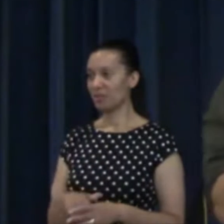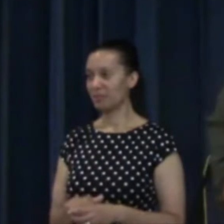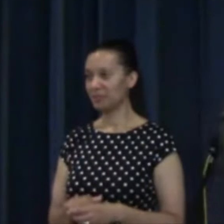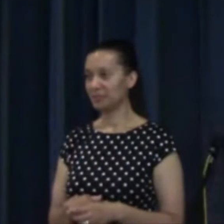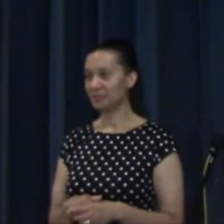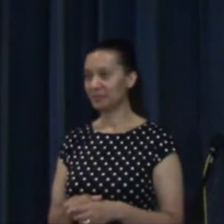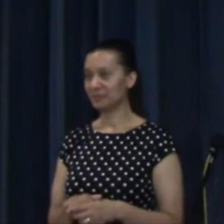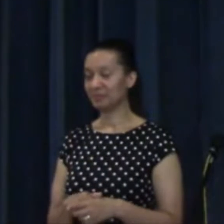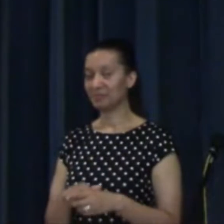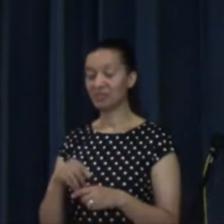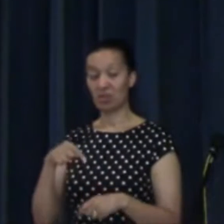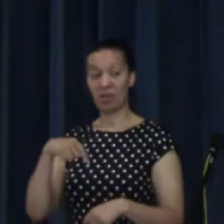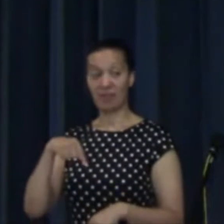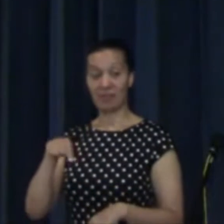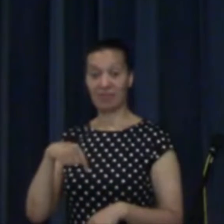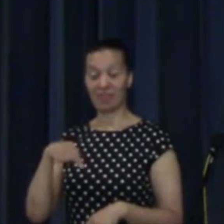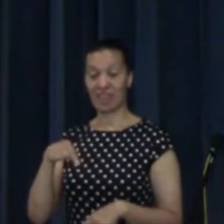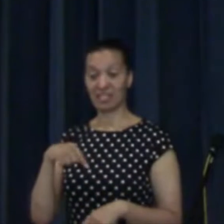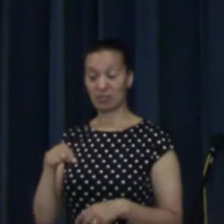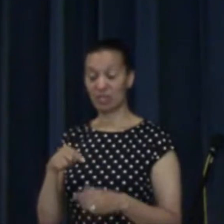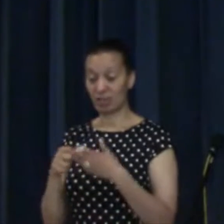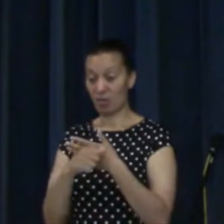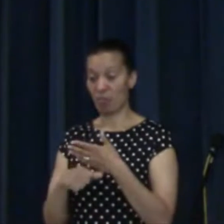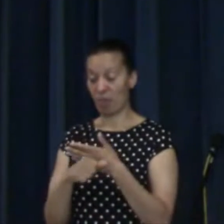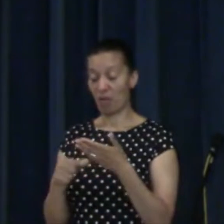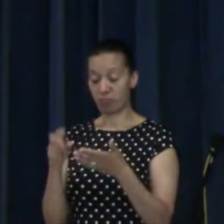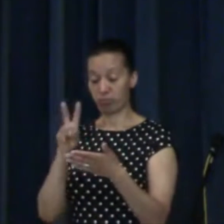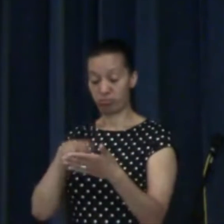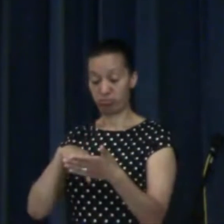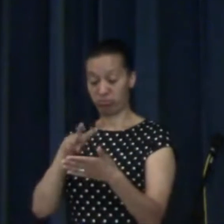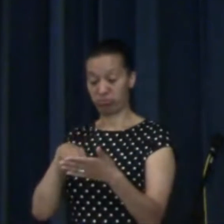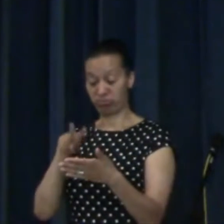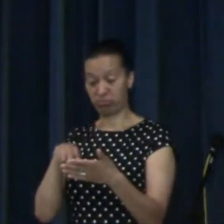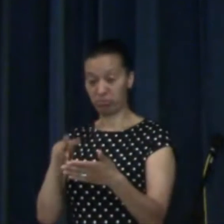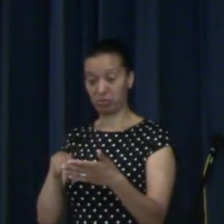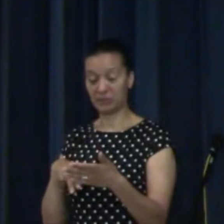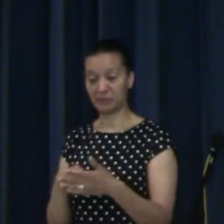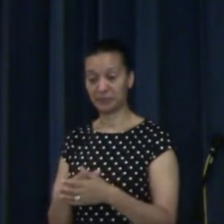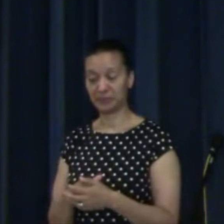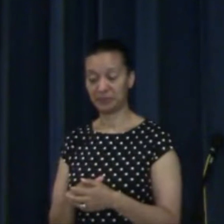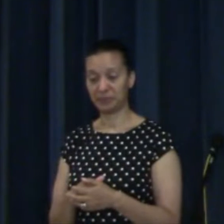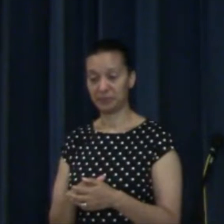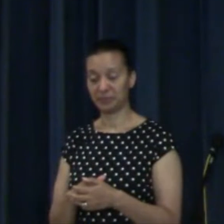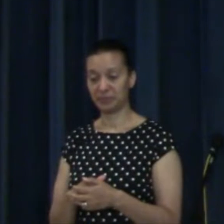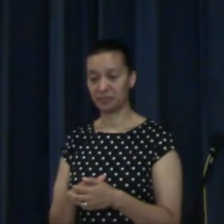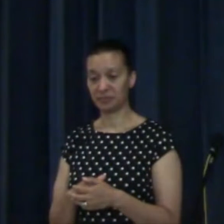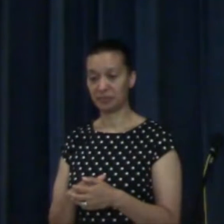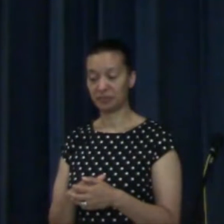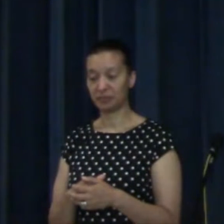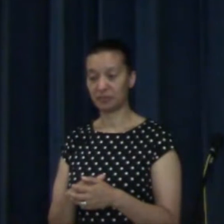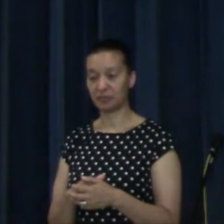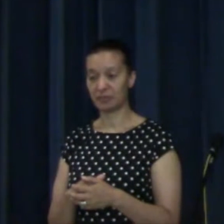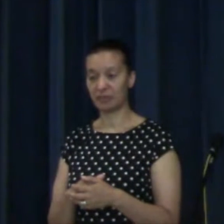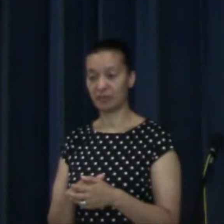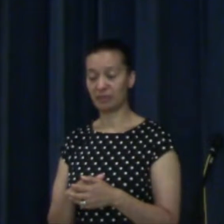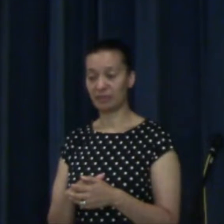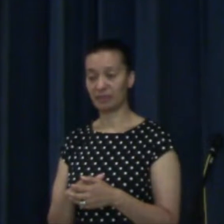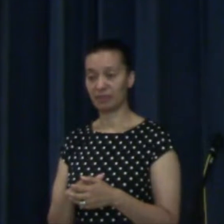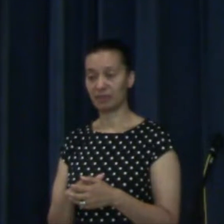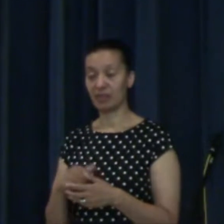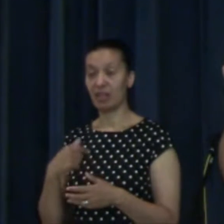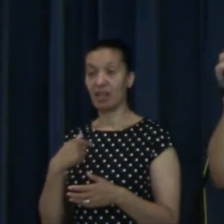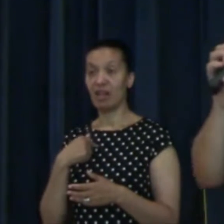Well this week as I read these 11 verses that we're going to look at in 2 Corinthians. I just saw the